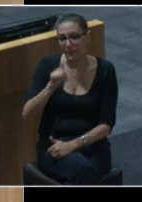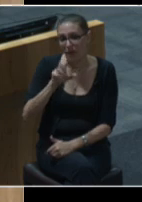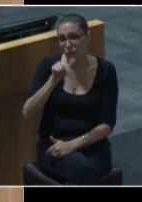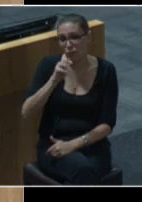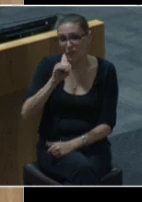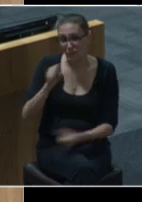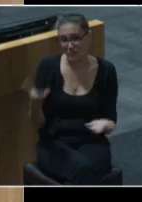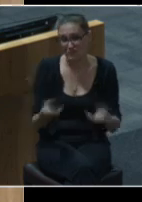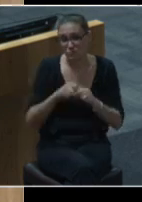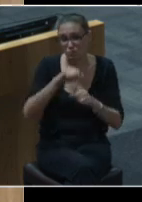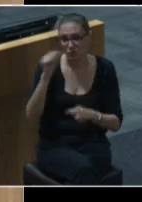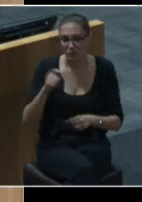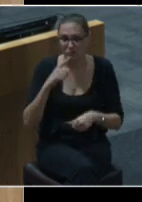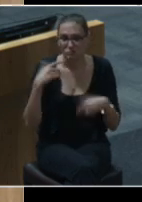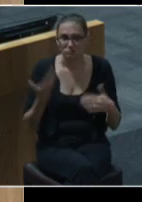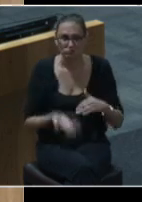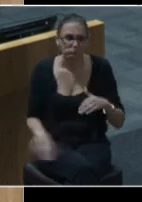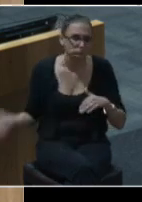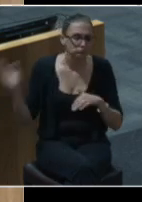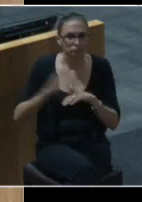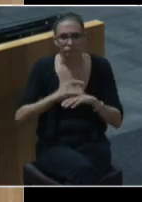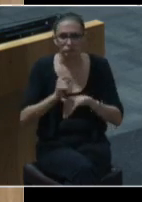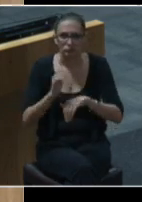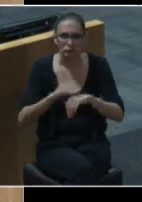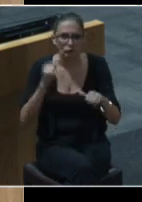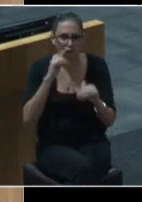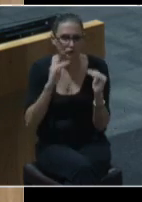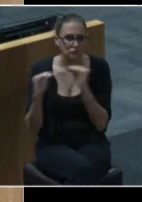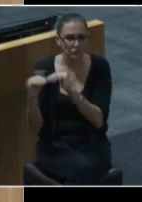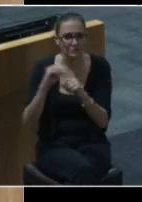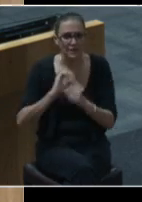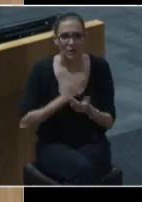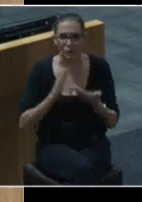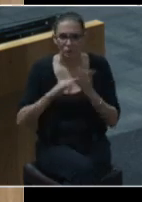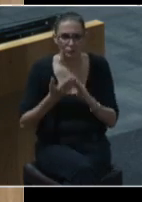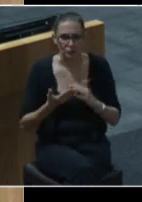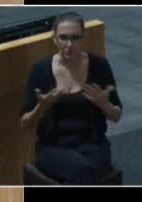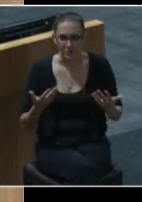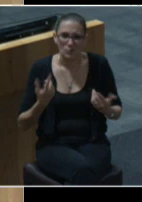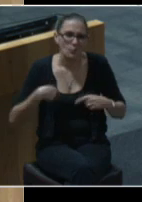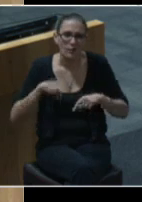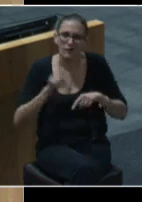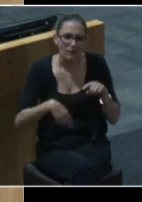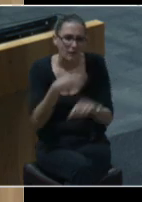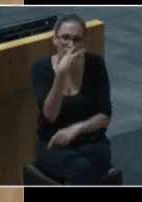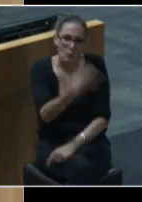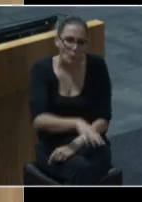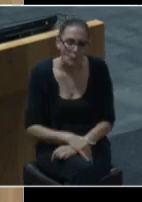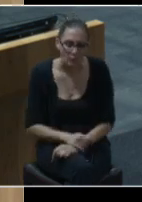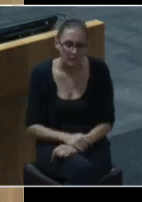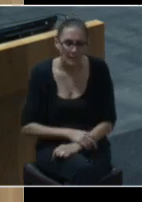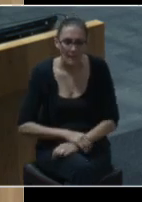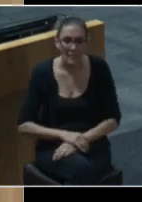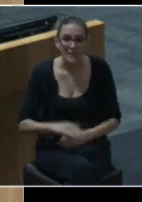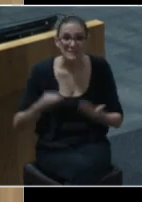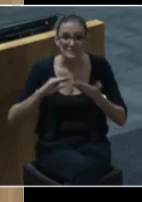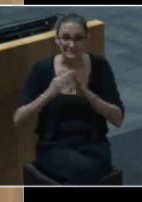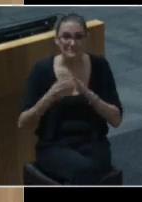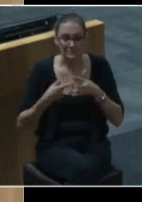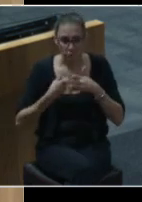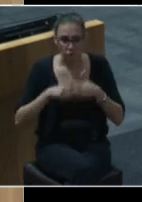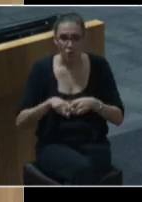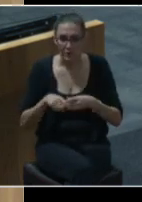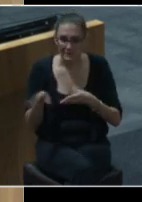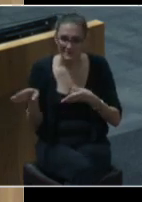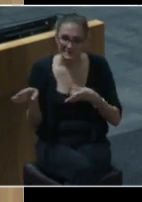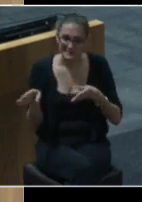amplified the call for justice in our community in ways we cannot ignore. The city has started down the path towards